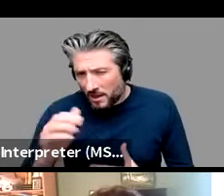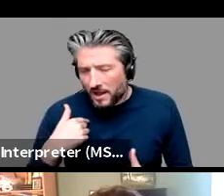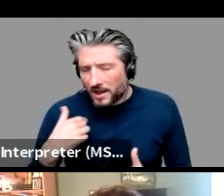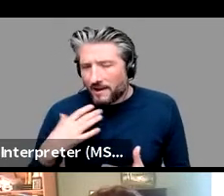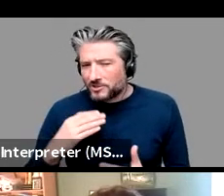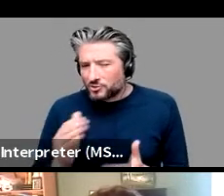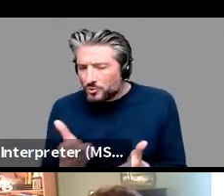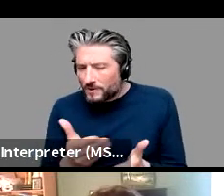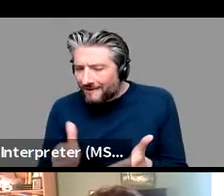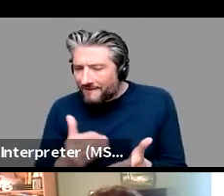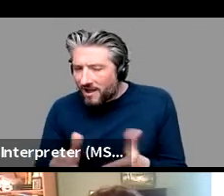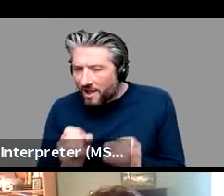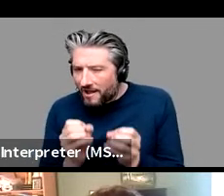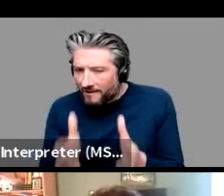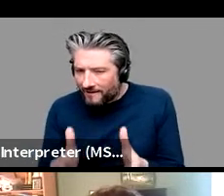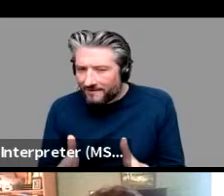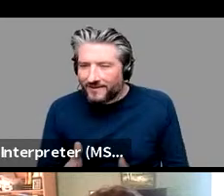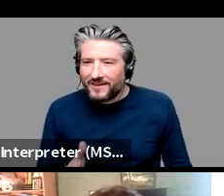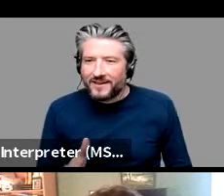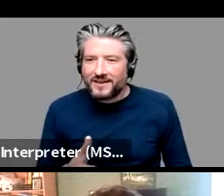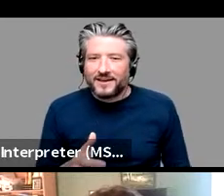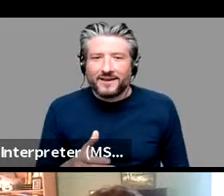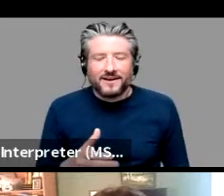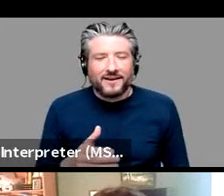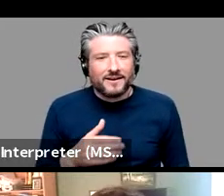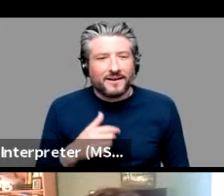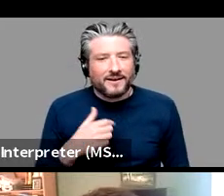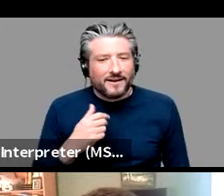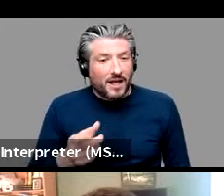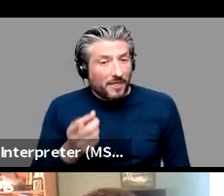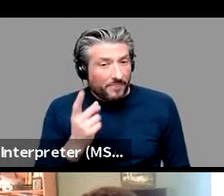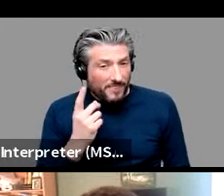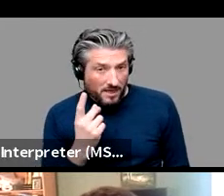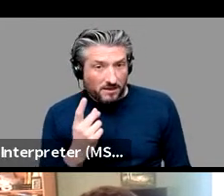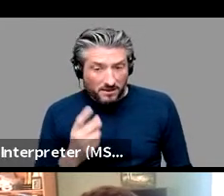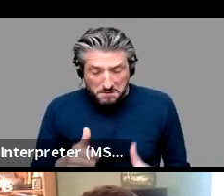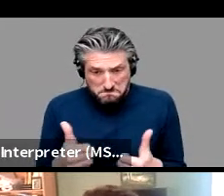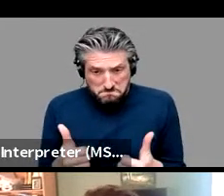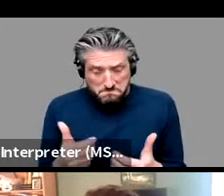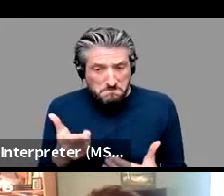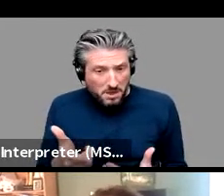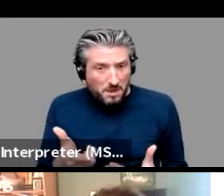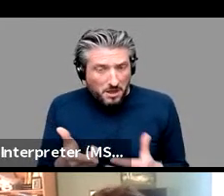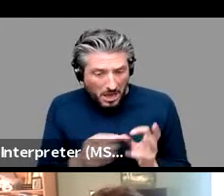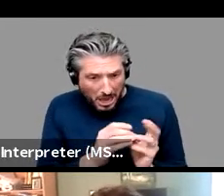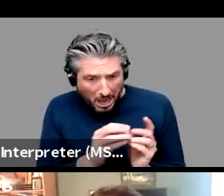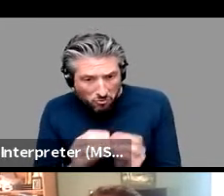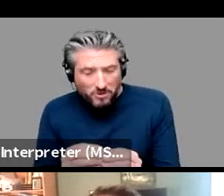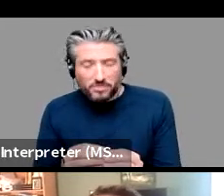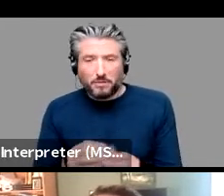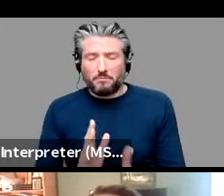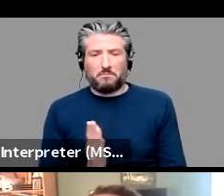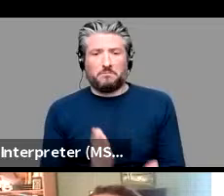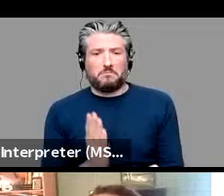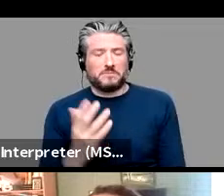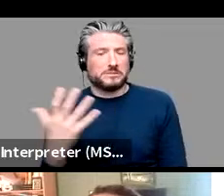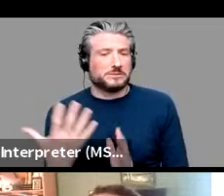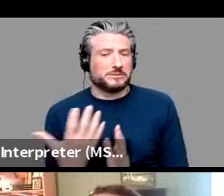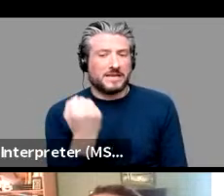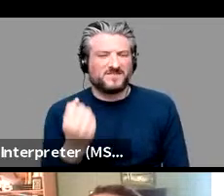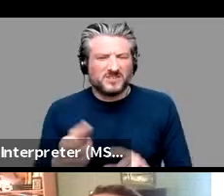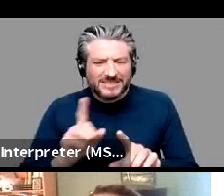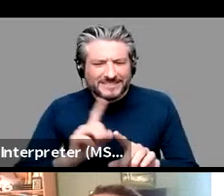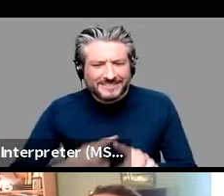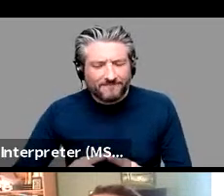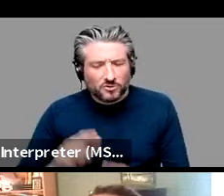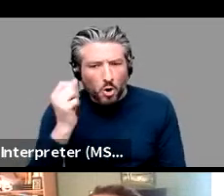i think that ndl was surprisingly successful in comprehend all kinds of comprehension uh tasks so